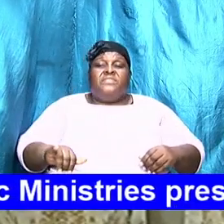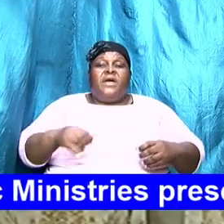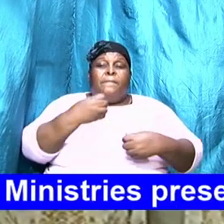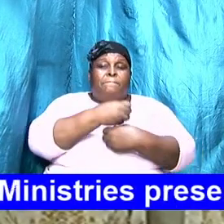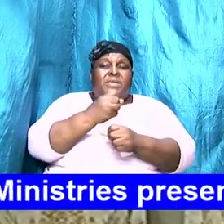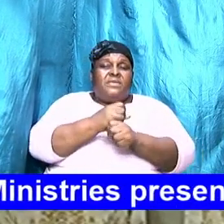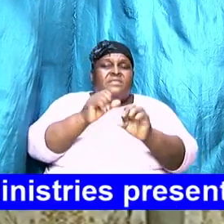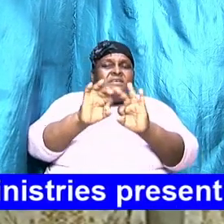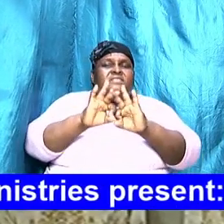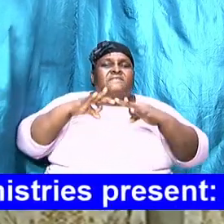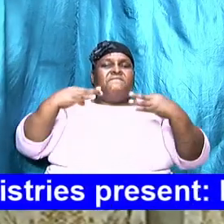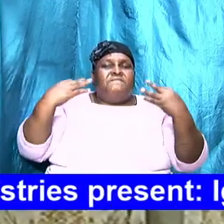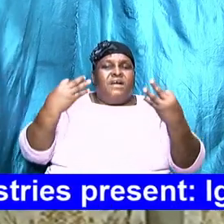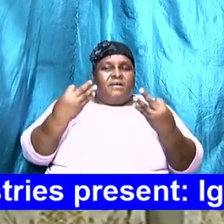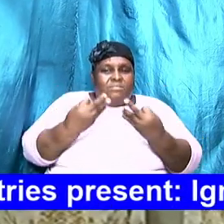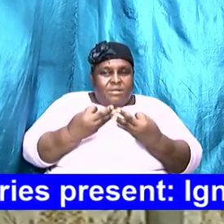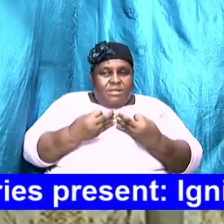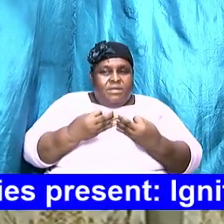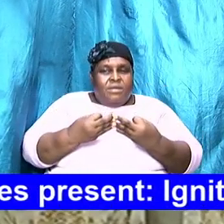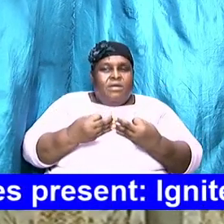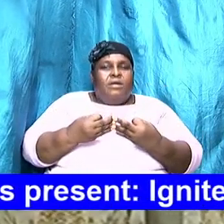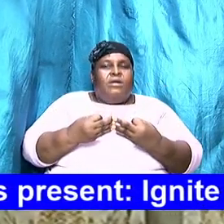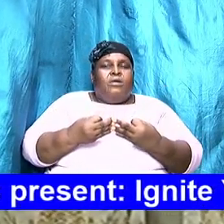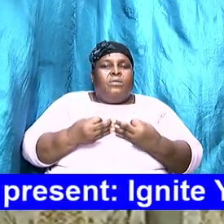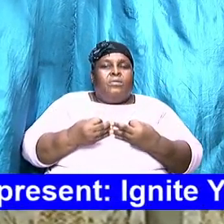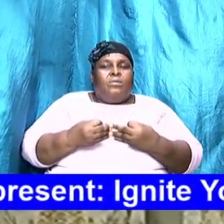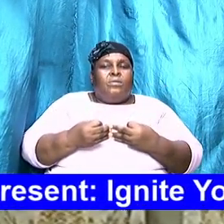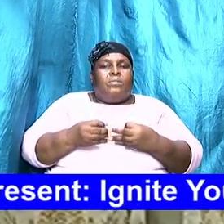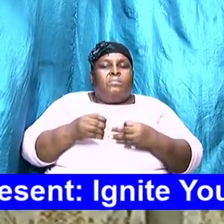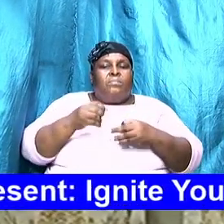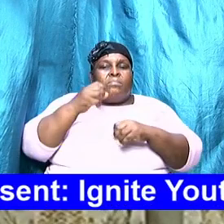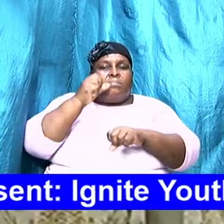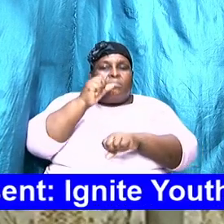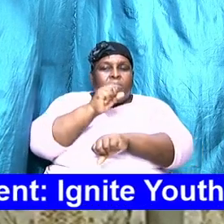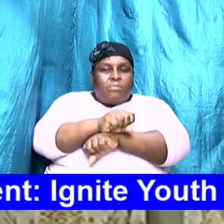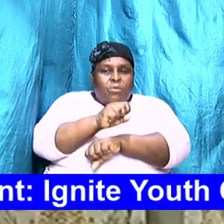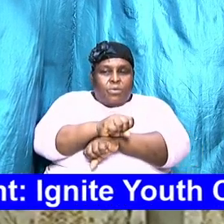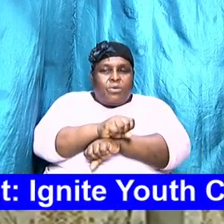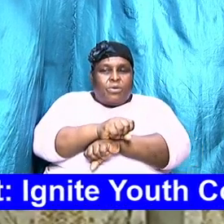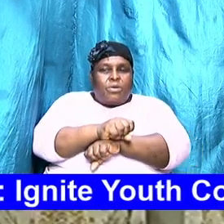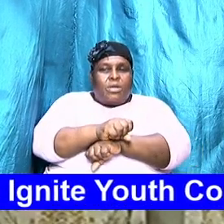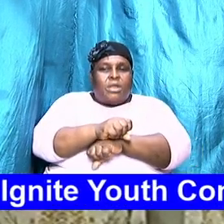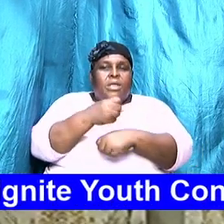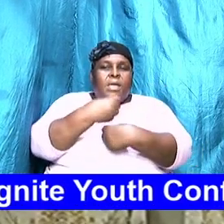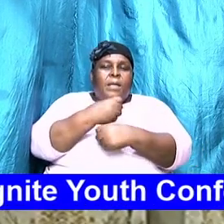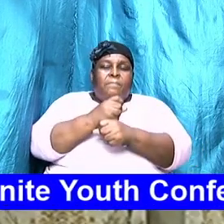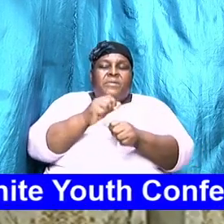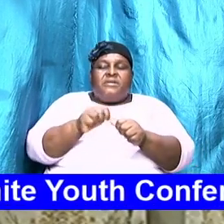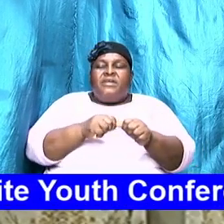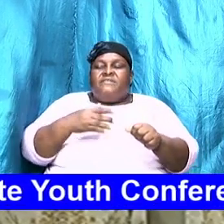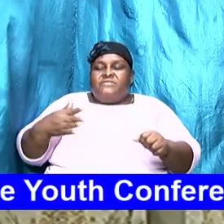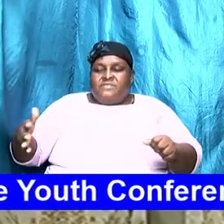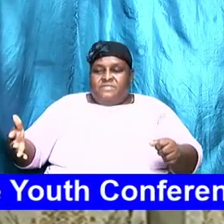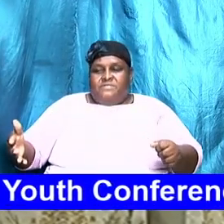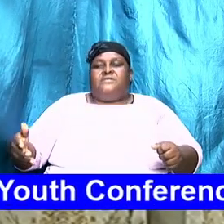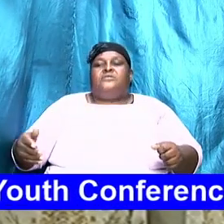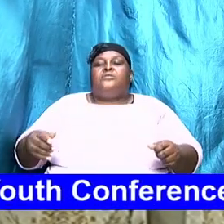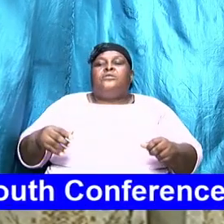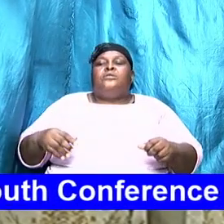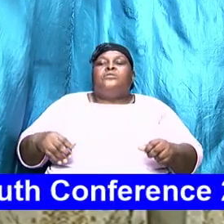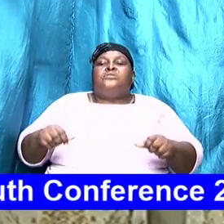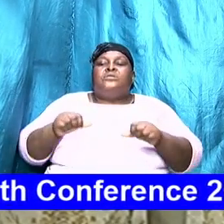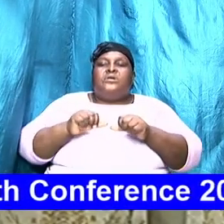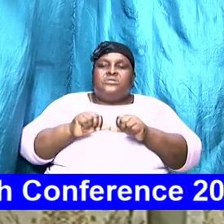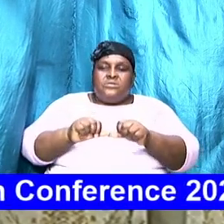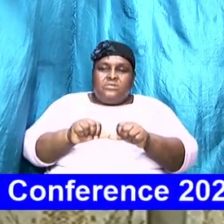the family work that caused everything to rotate he is the head of